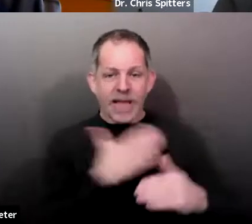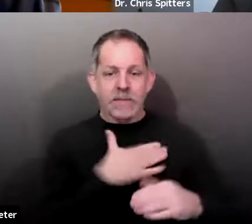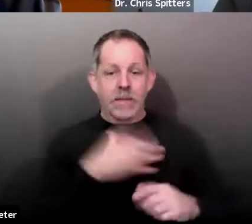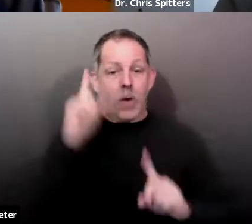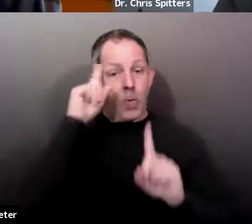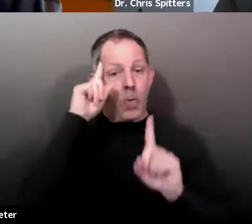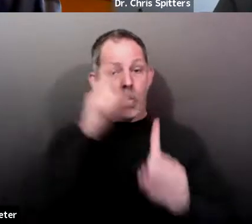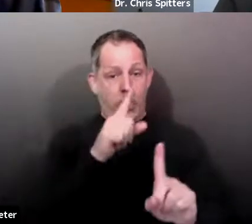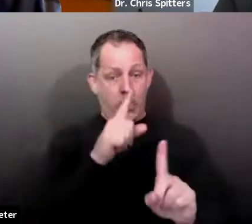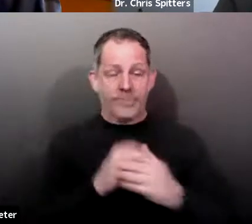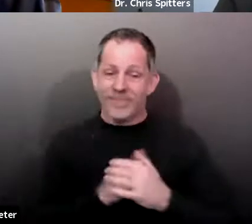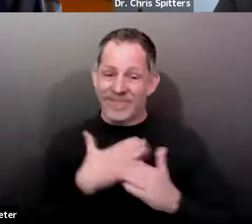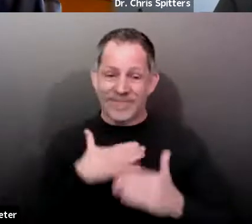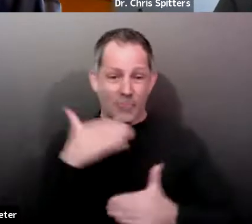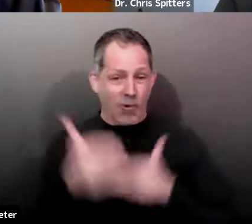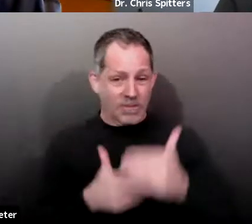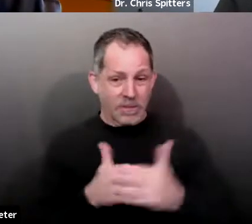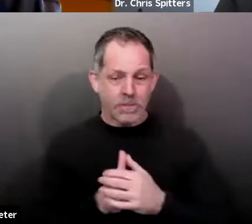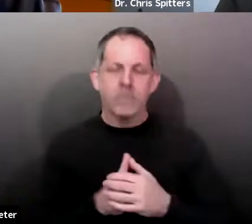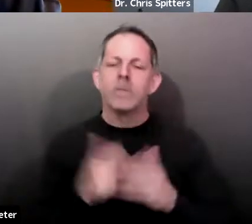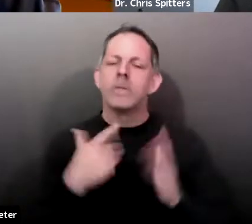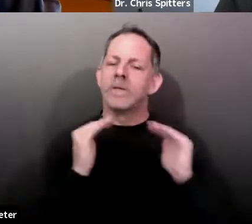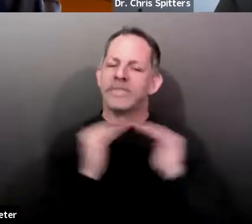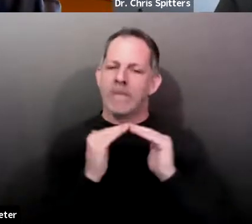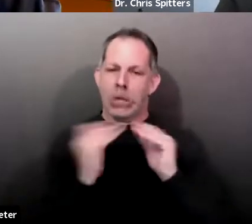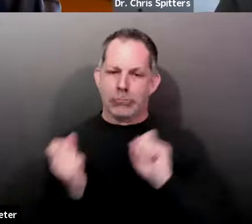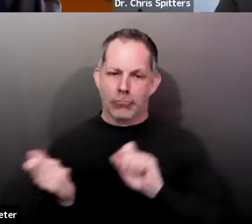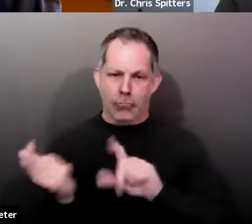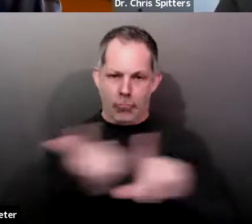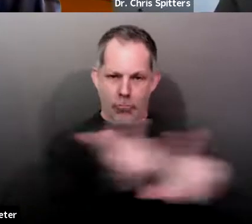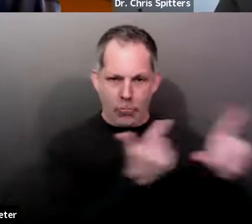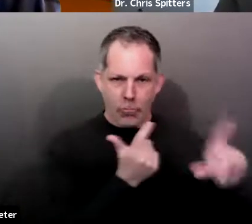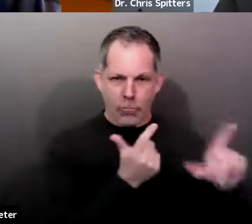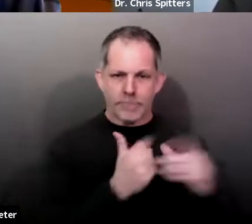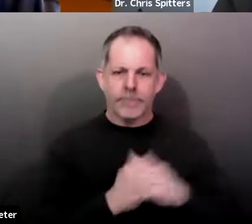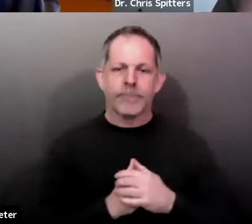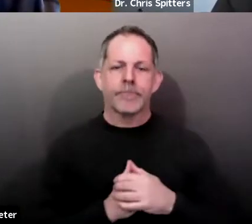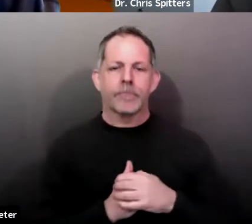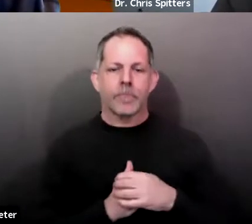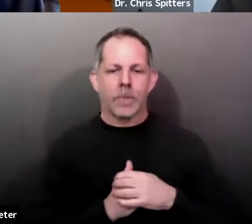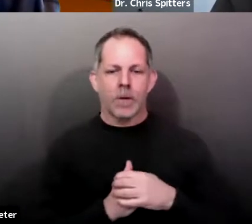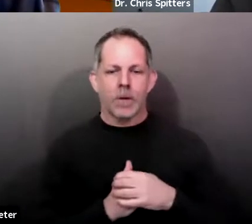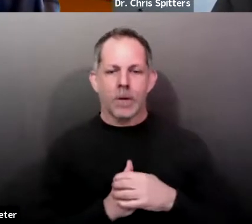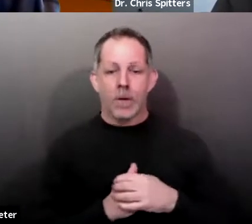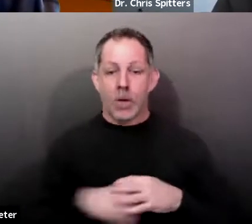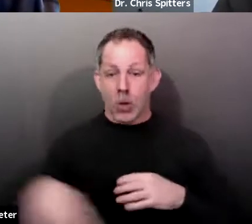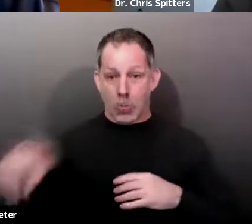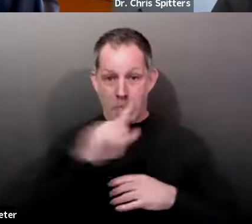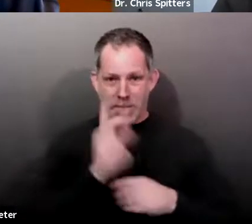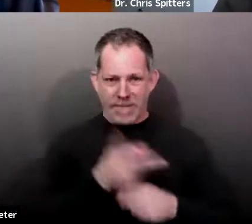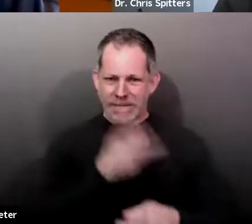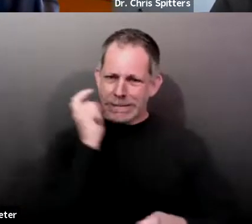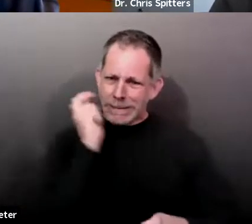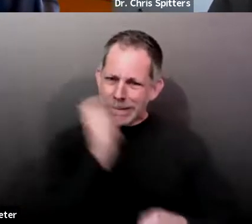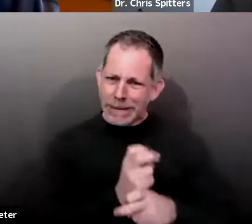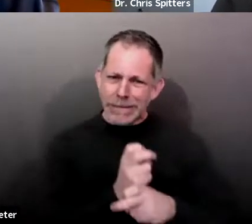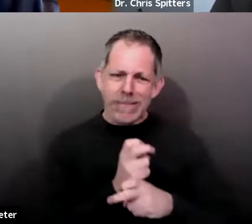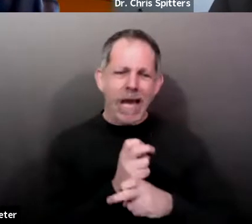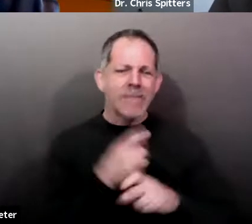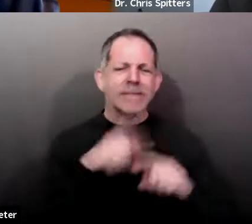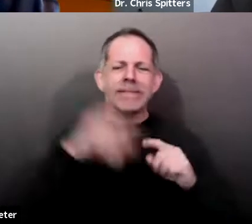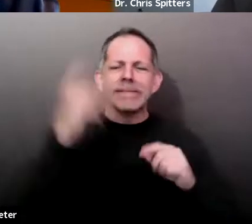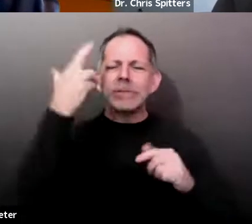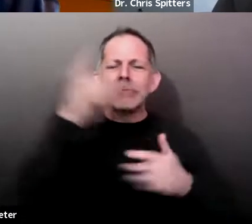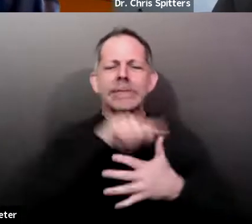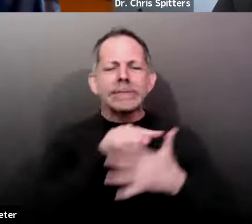be fair and also, uh, account for, for folks who have a harder time for a variety of reasons, getting to the vaccine. And